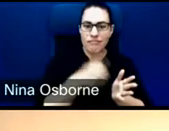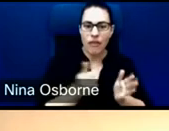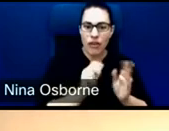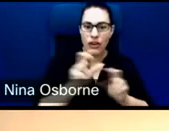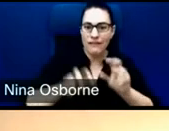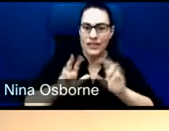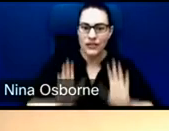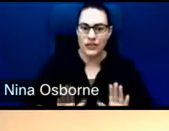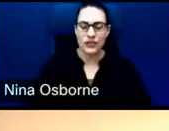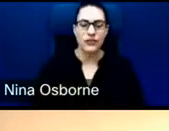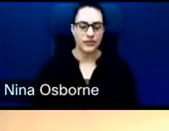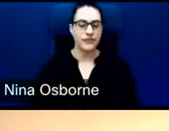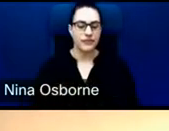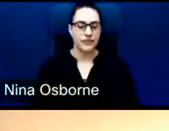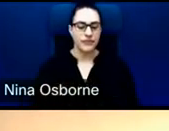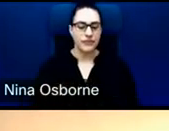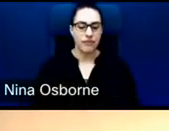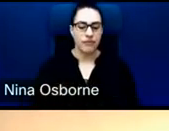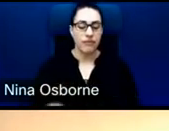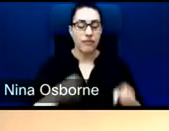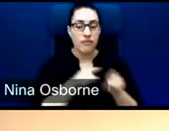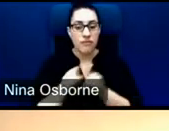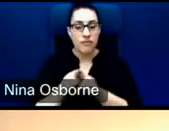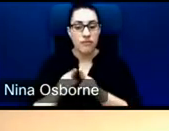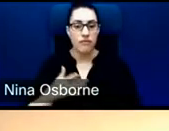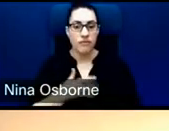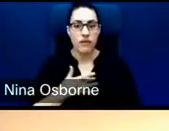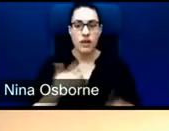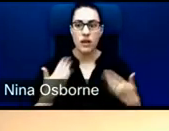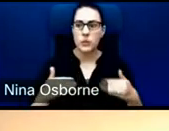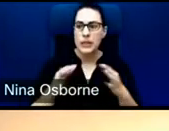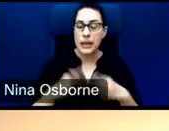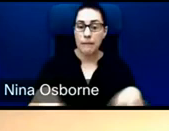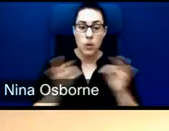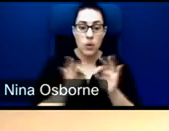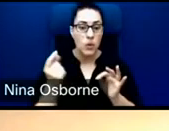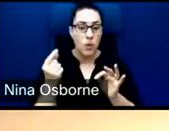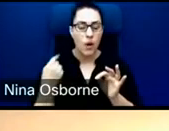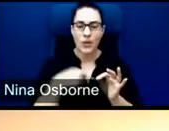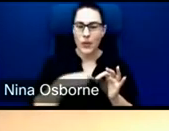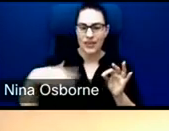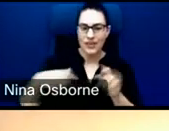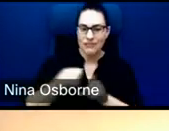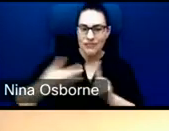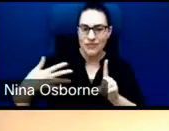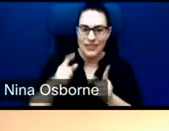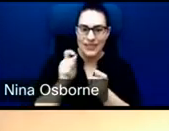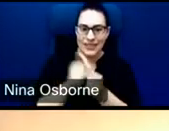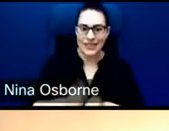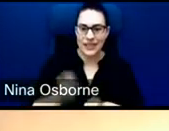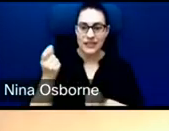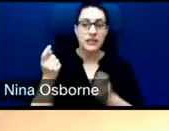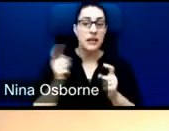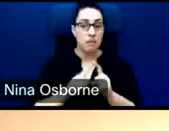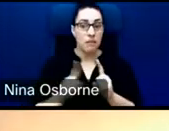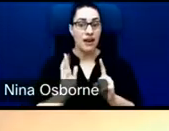well as to invest. I think also what's very important, and we didn't get into the details of this, is that our investment is